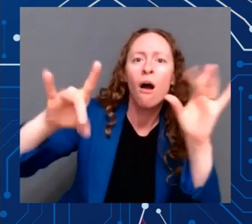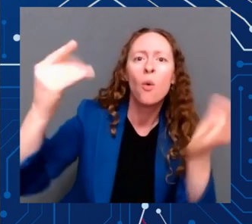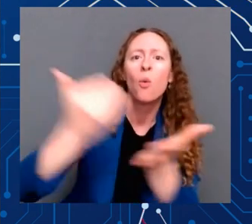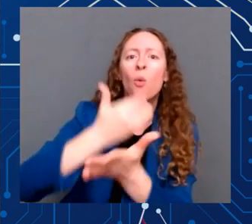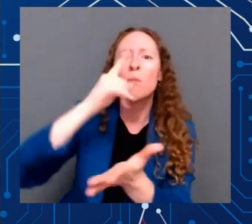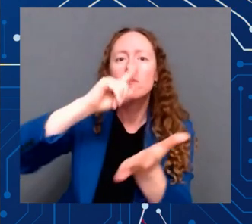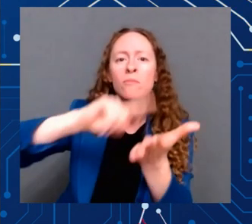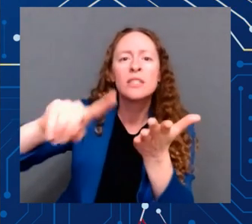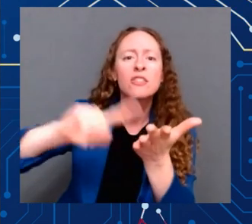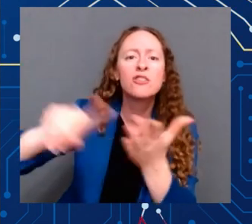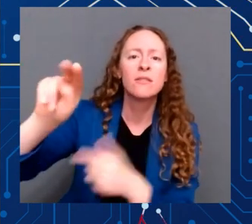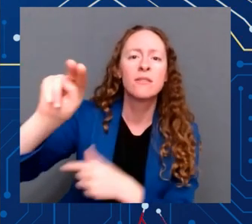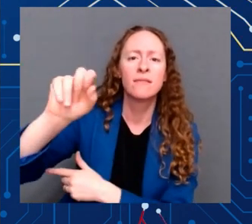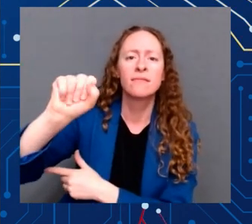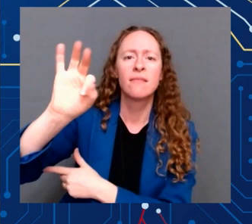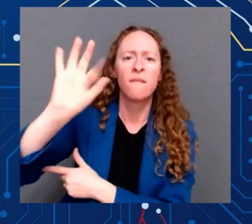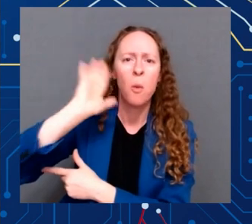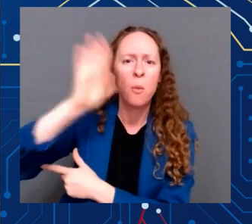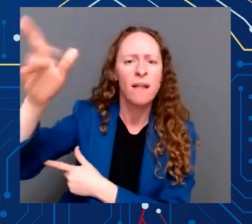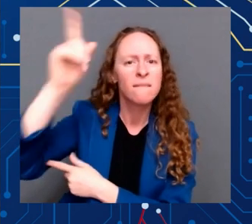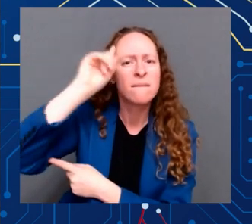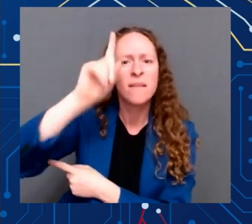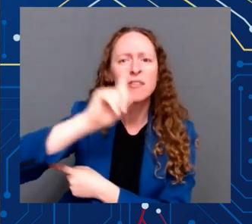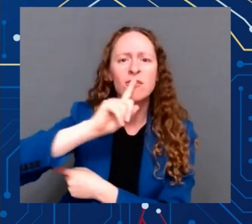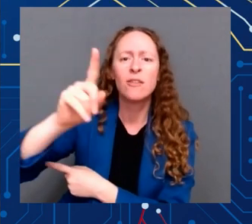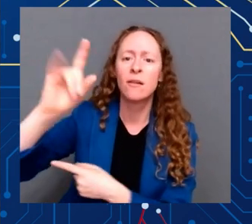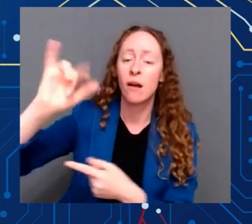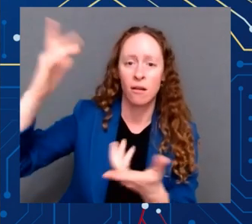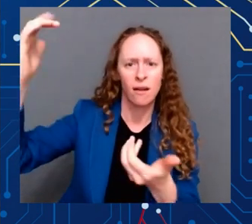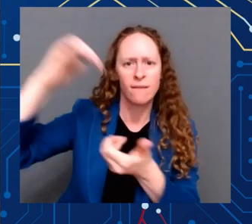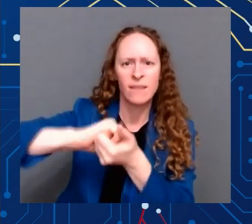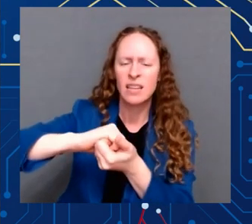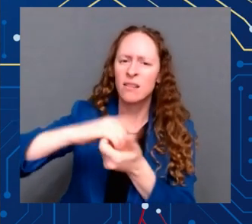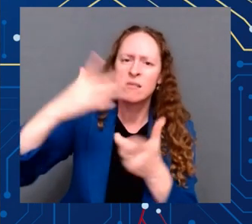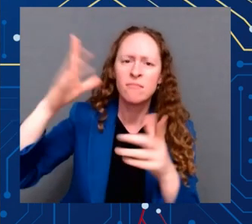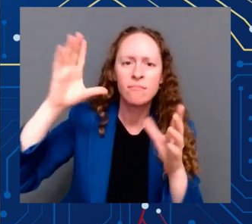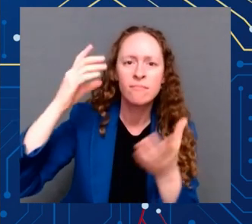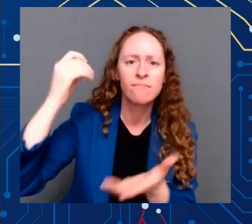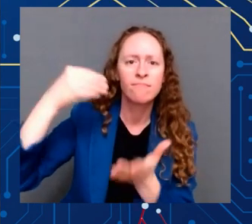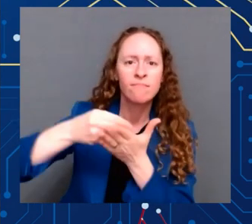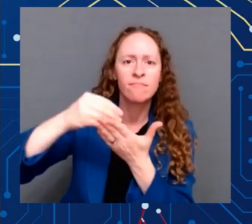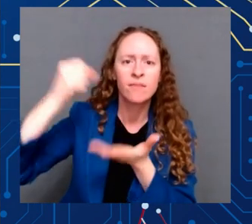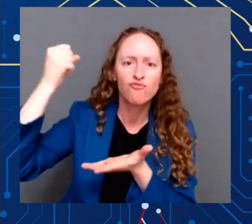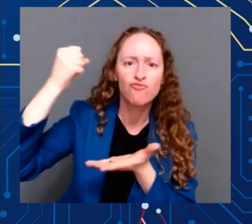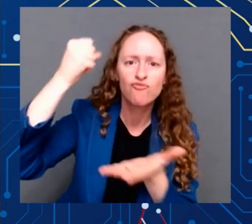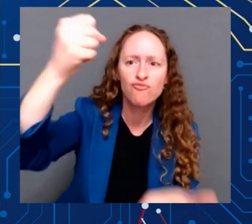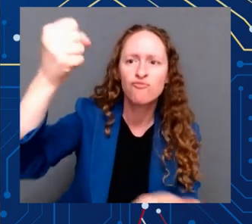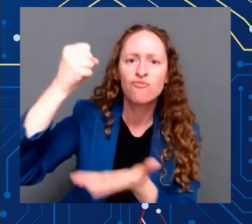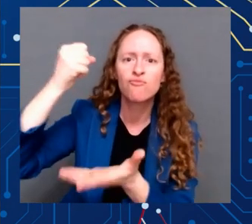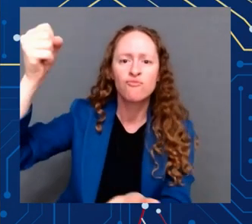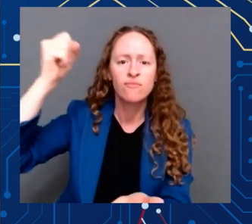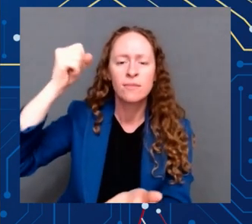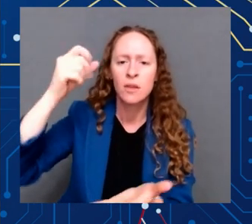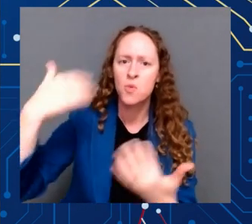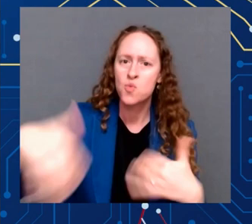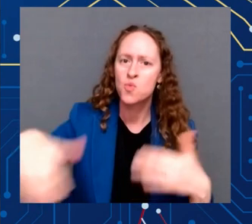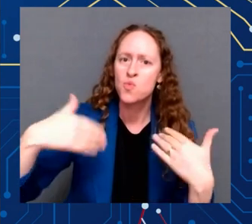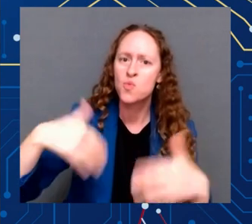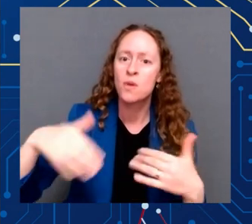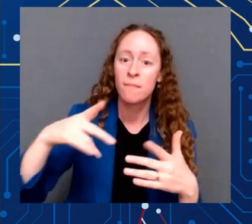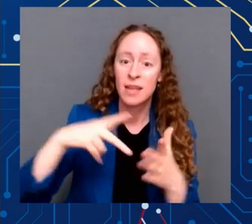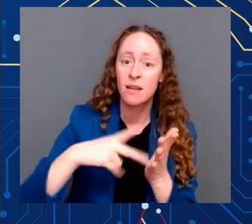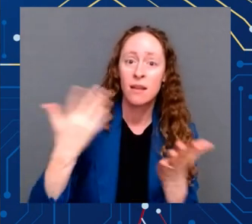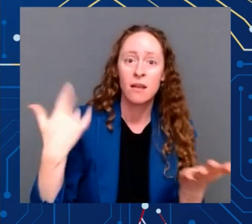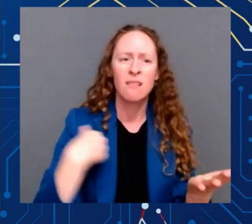harness new knowledge and innovation to help solve our biggest challenges, including the climate crisis and